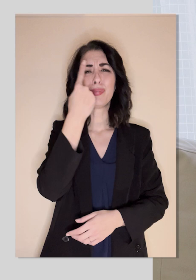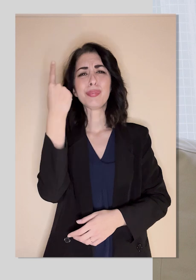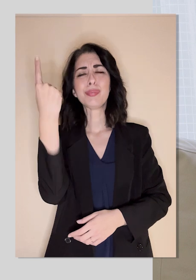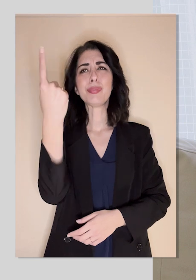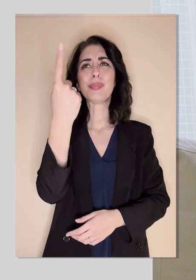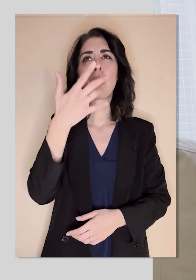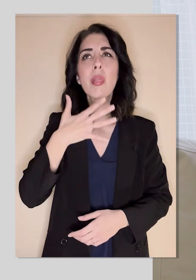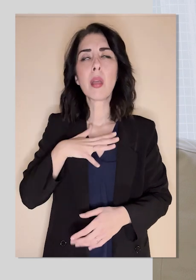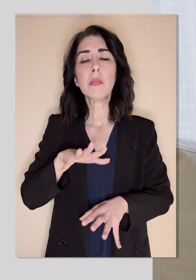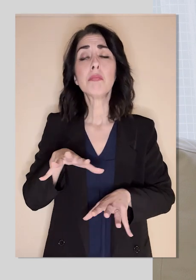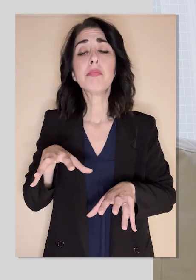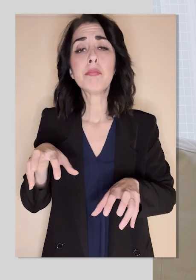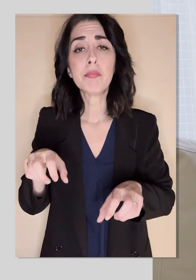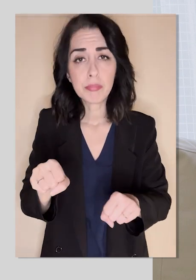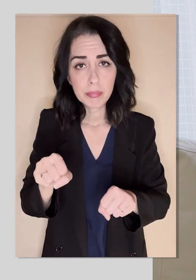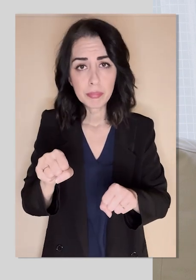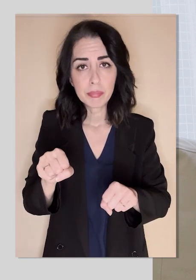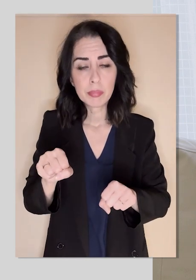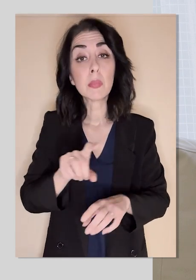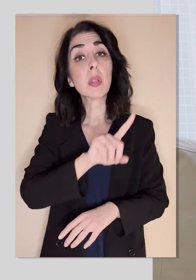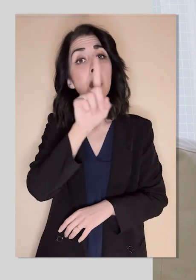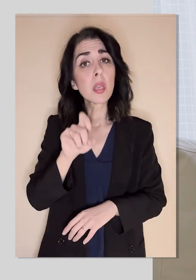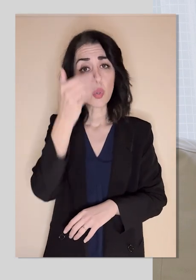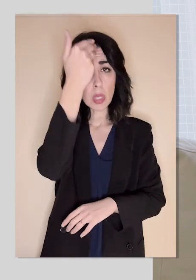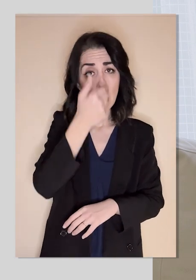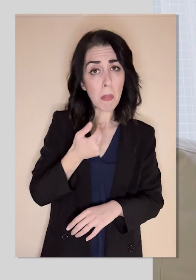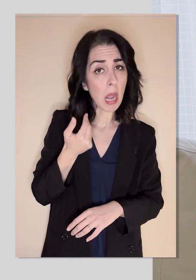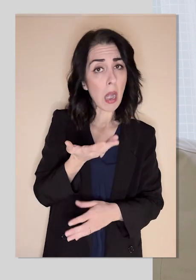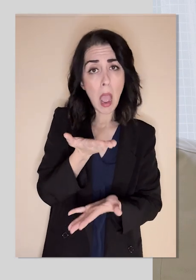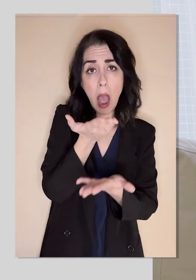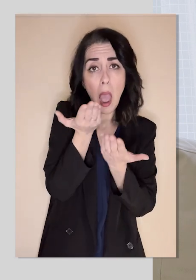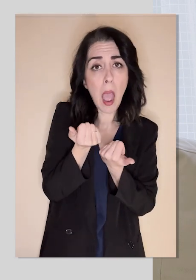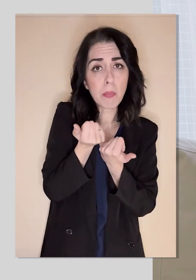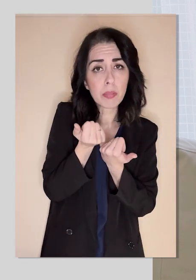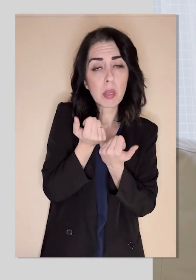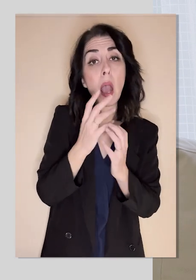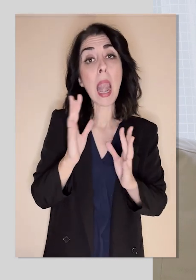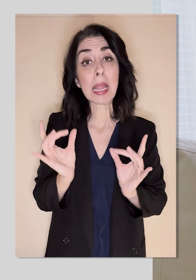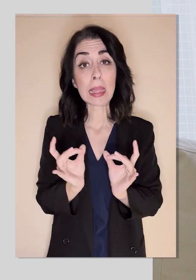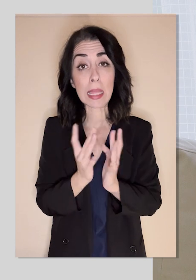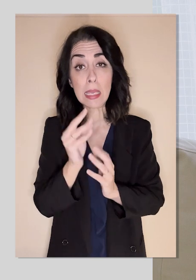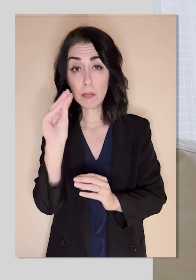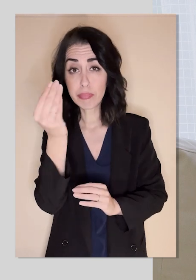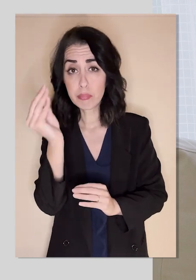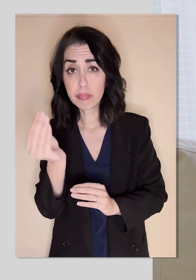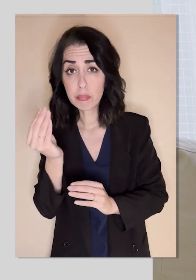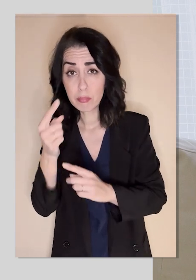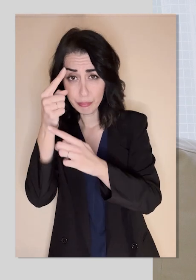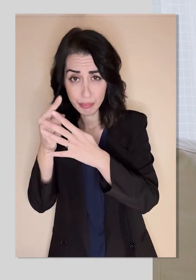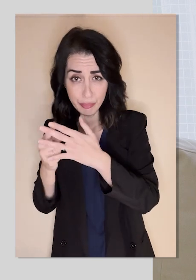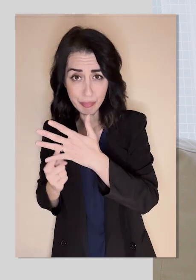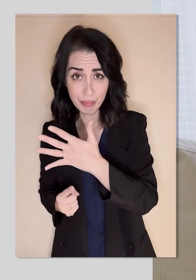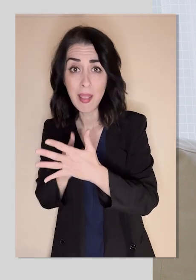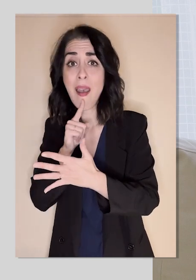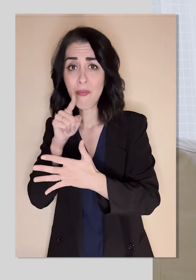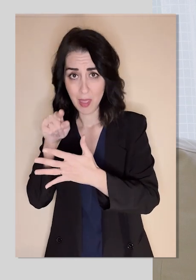something, they may not have migraine. But if they have those symptoms and they have migraine, migraine, you